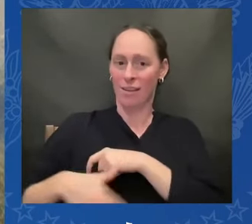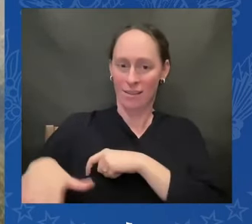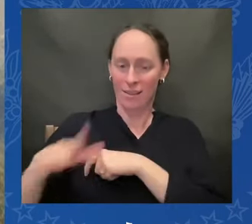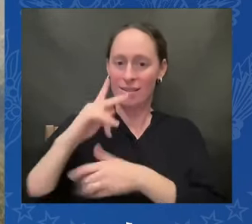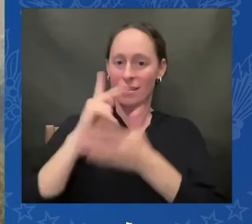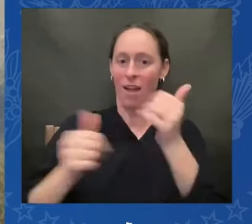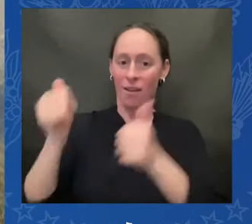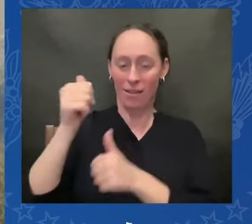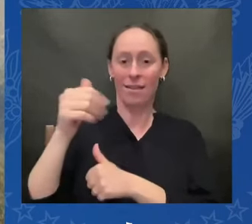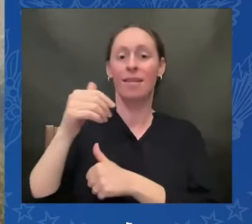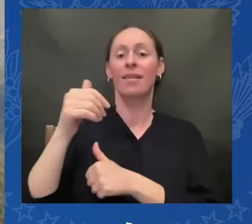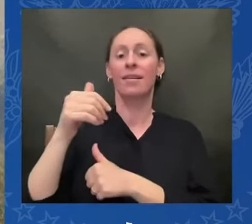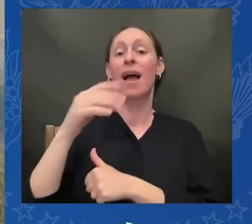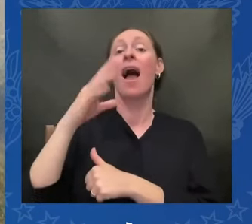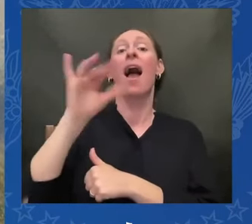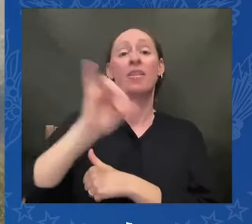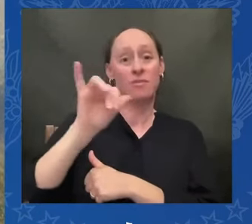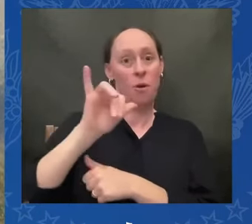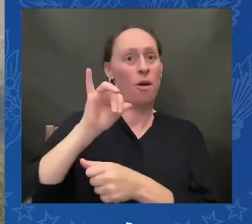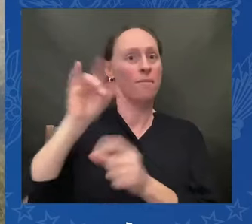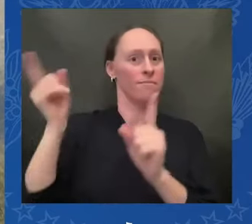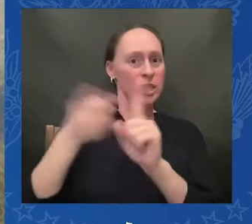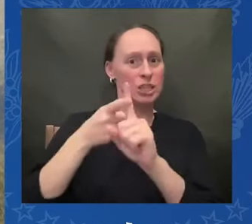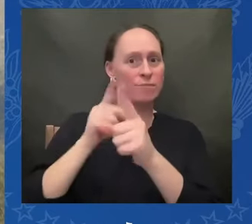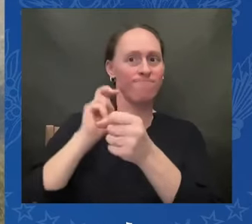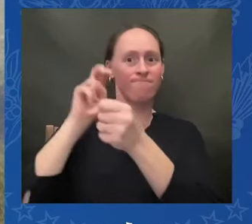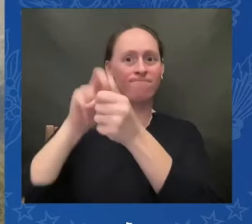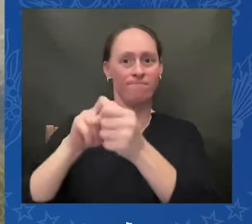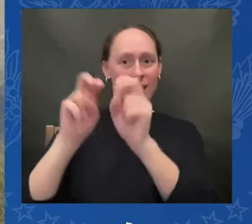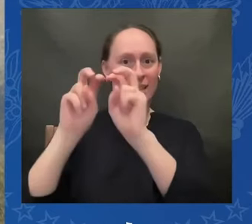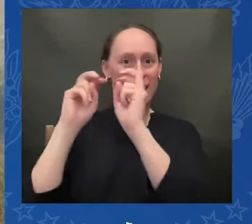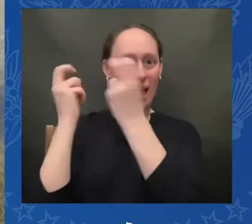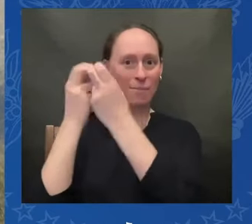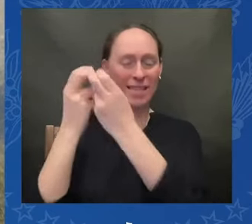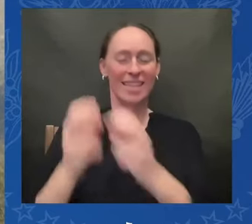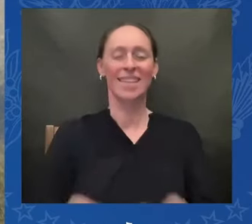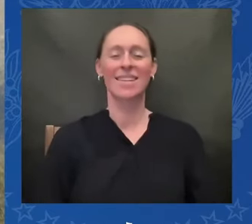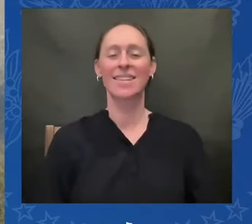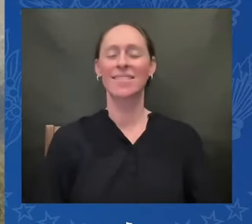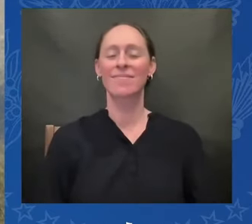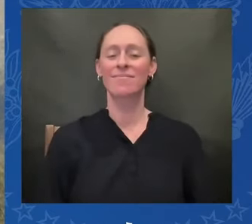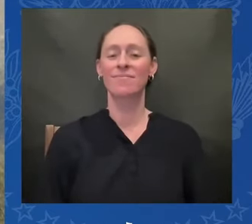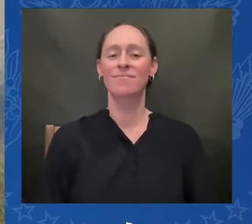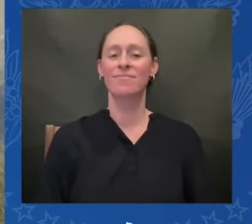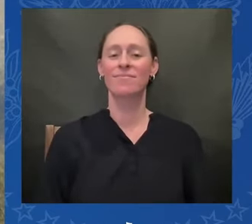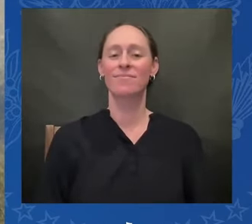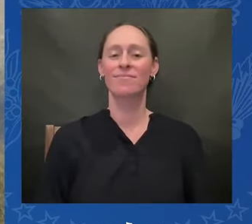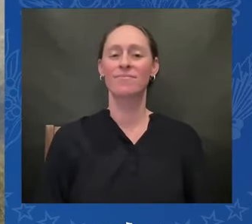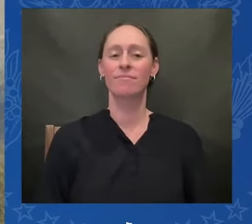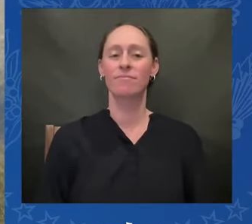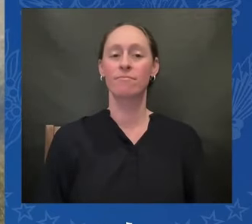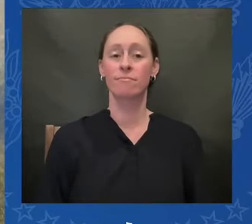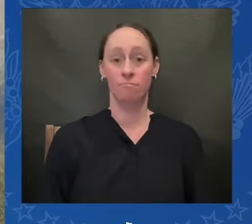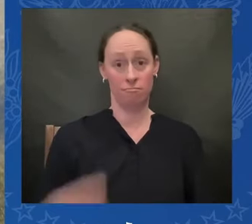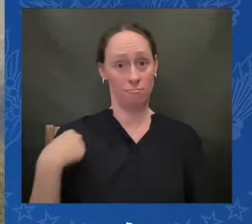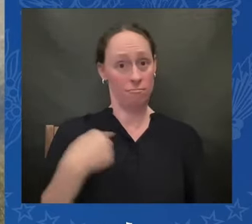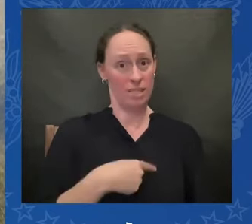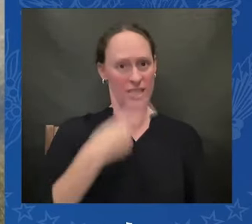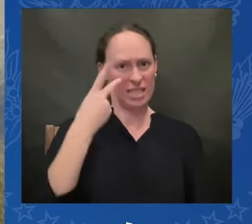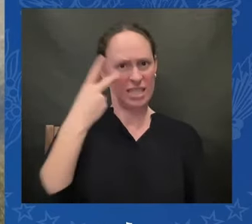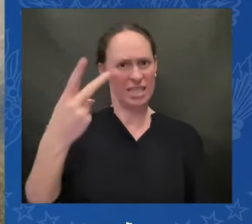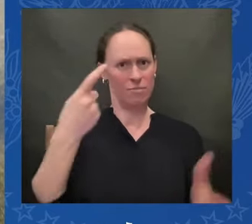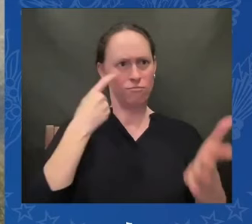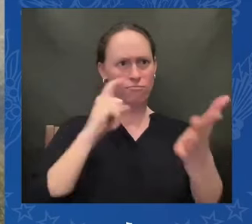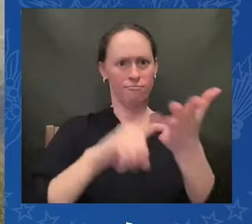matters because we are breaking barriers we are setting a path for future generations for our